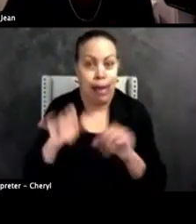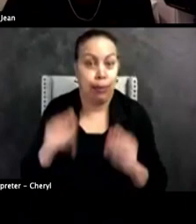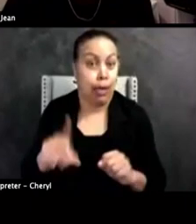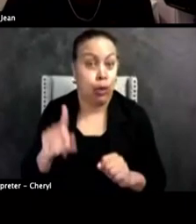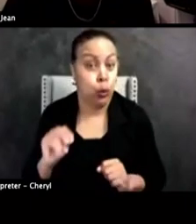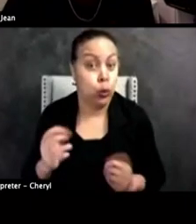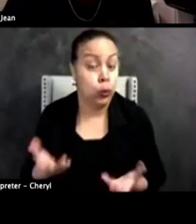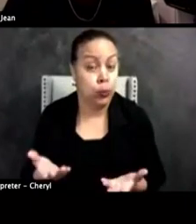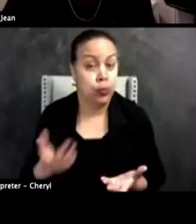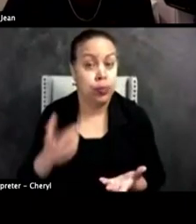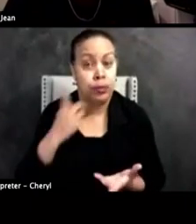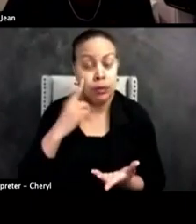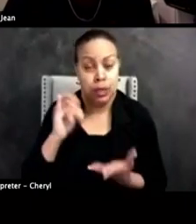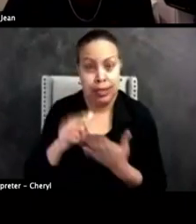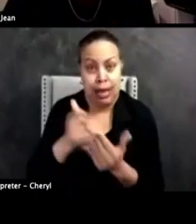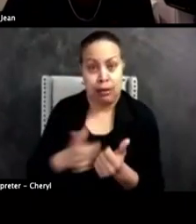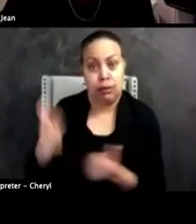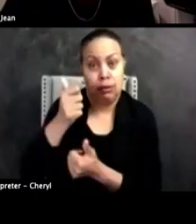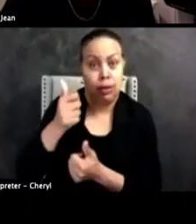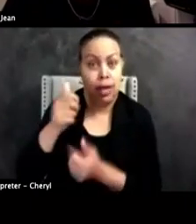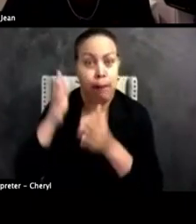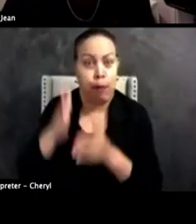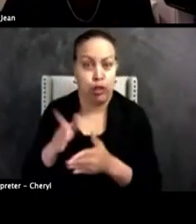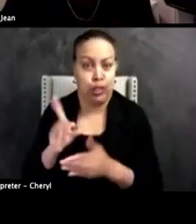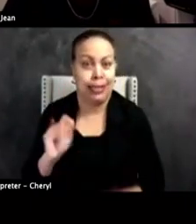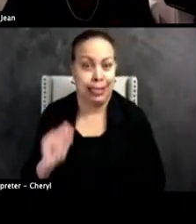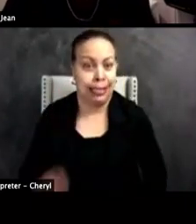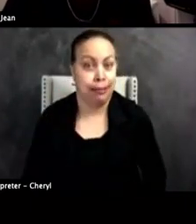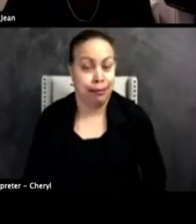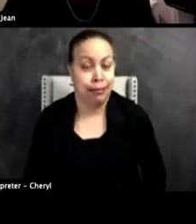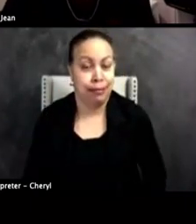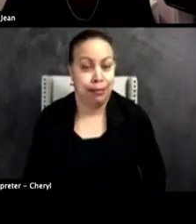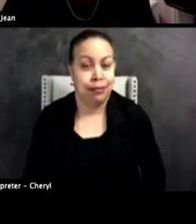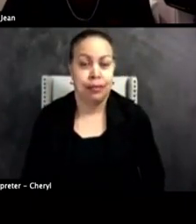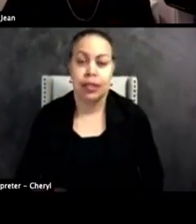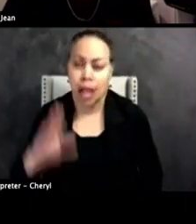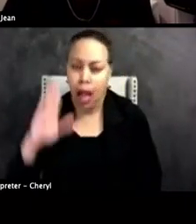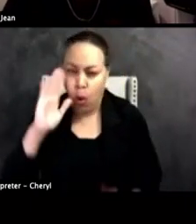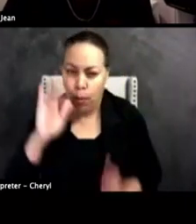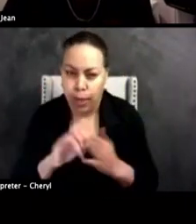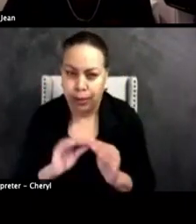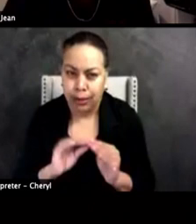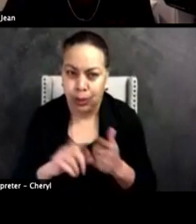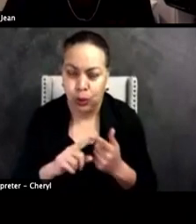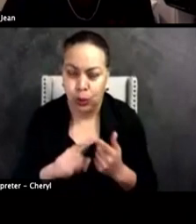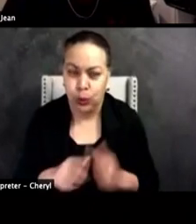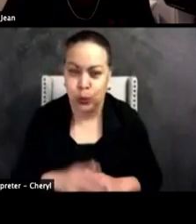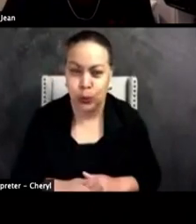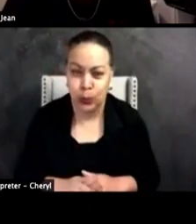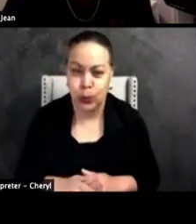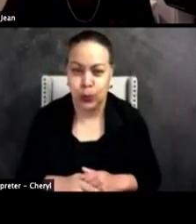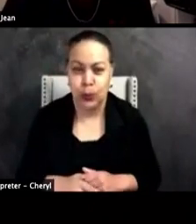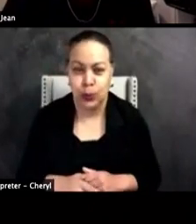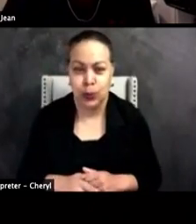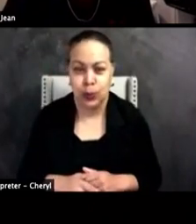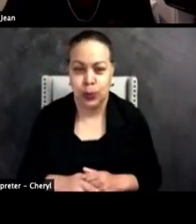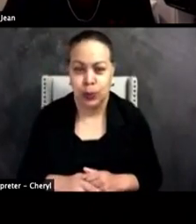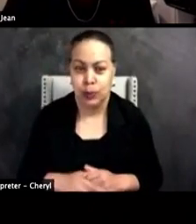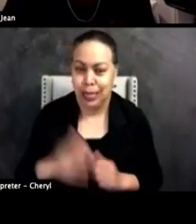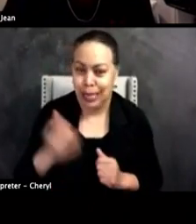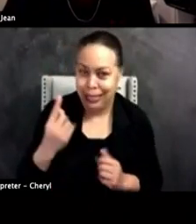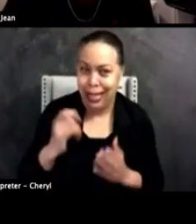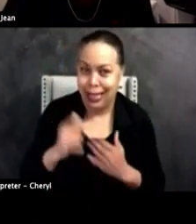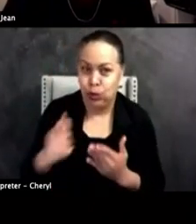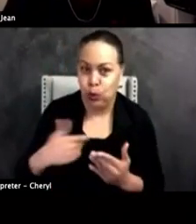things because the person in power is doing it. I want to like, I hope that really makes sense to, you know, to you, understanding the